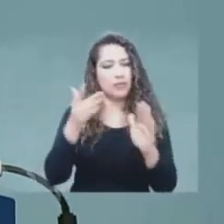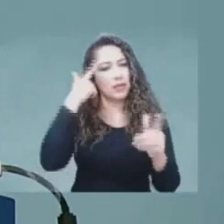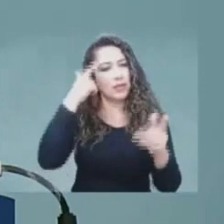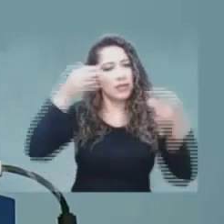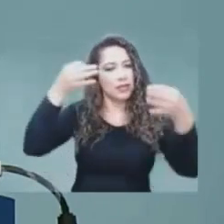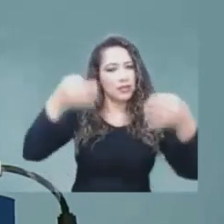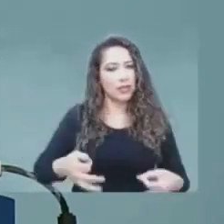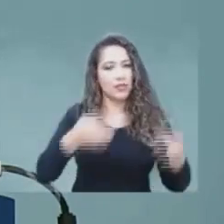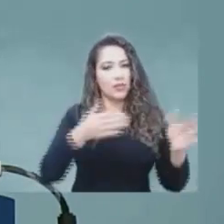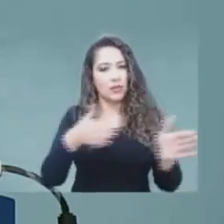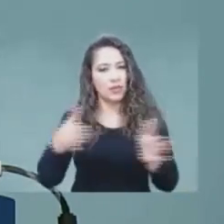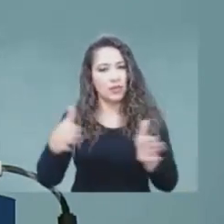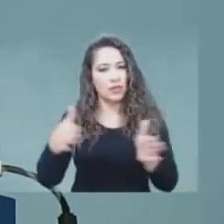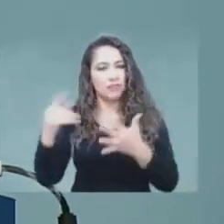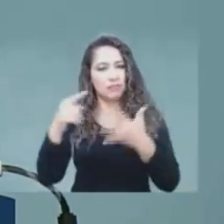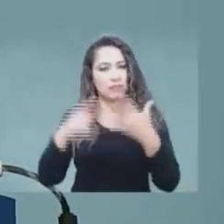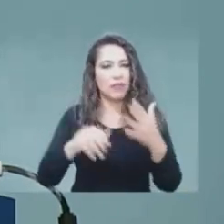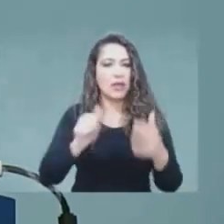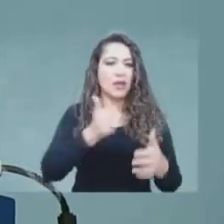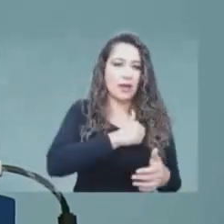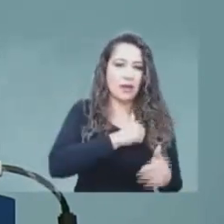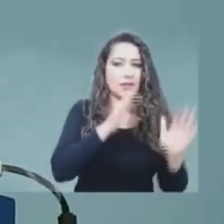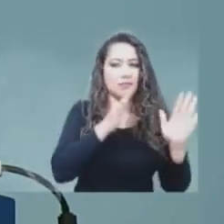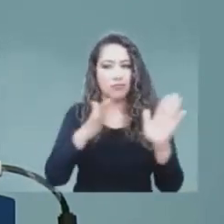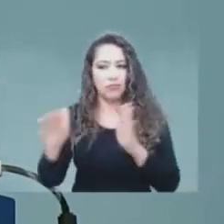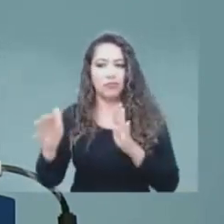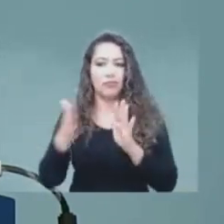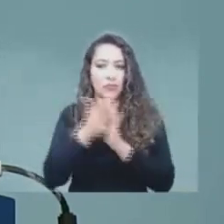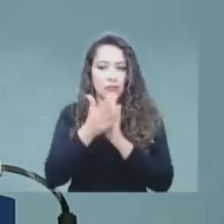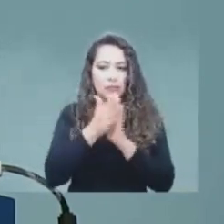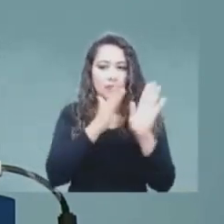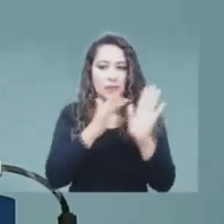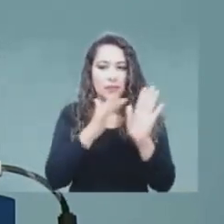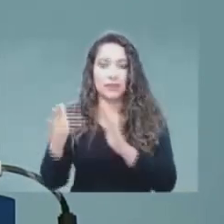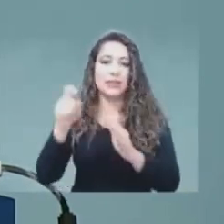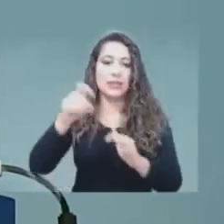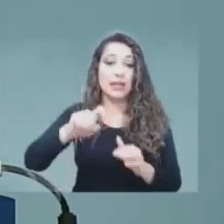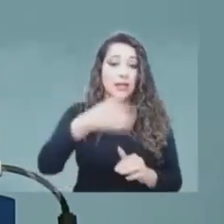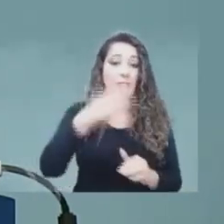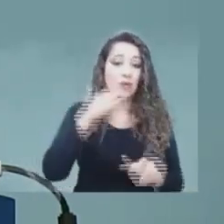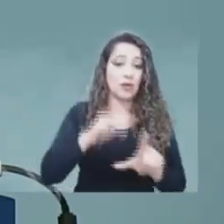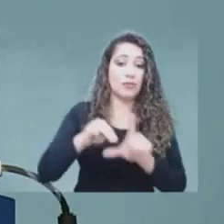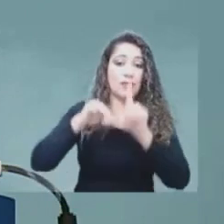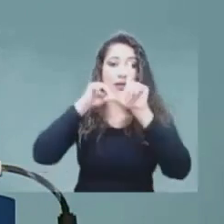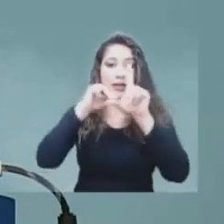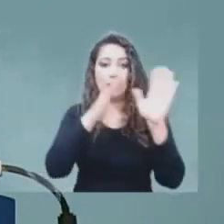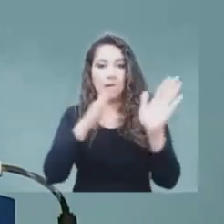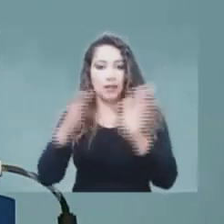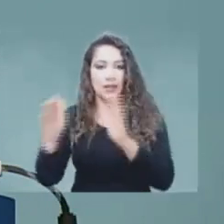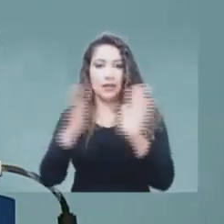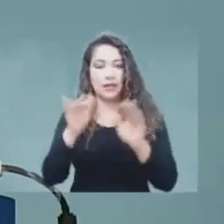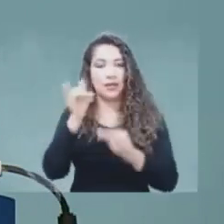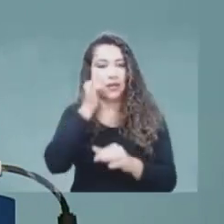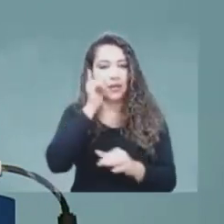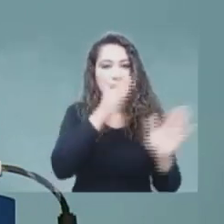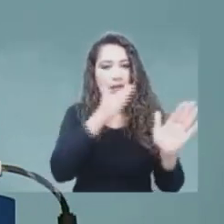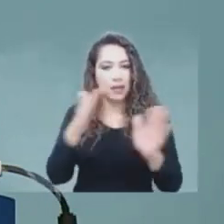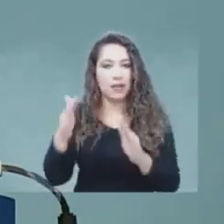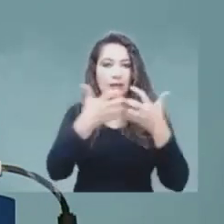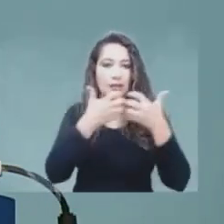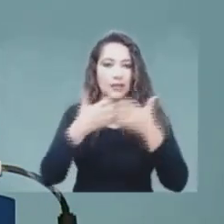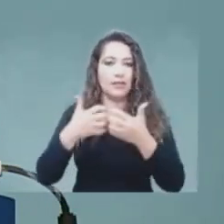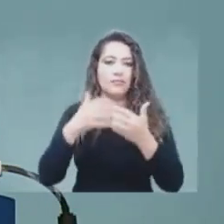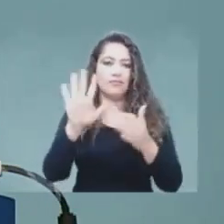spectrum of public security in Canada, and the director has a degree in systems and